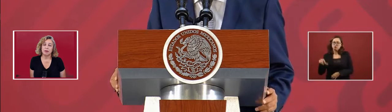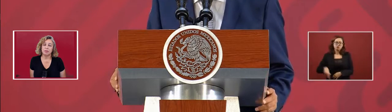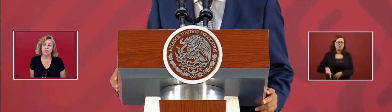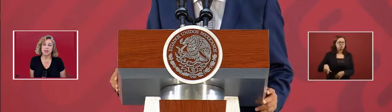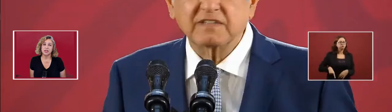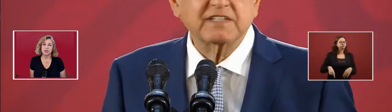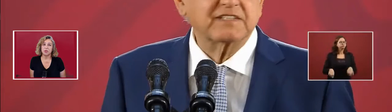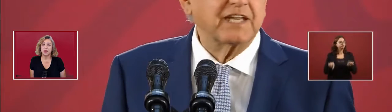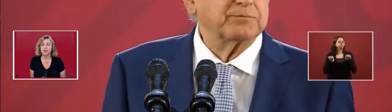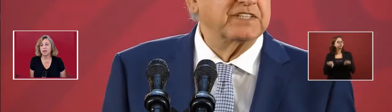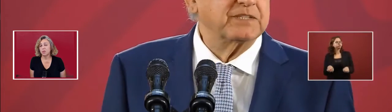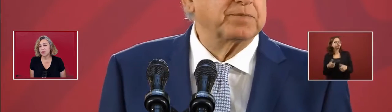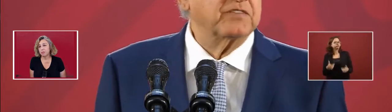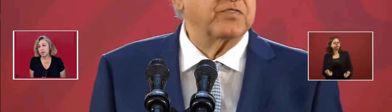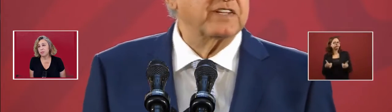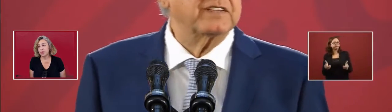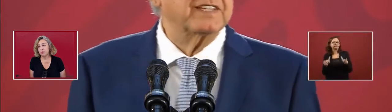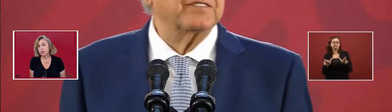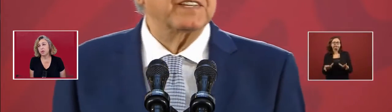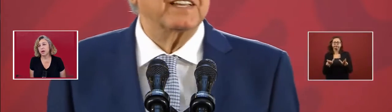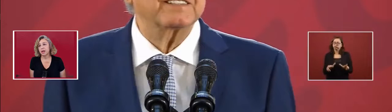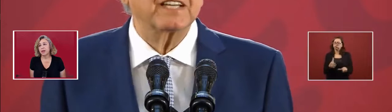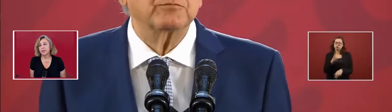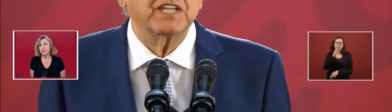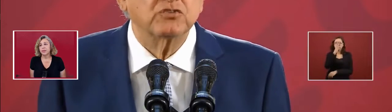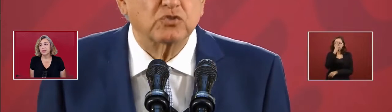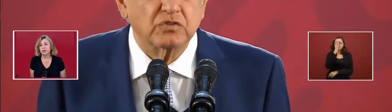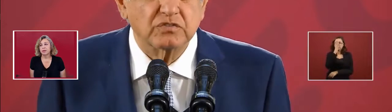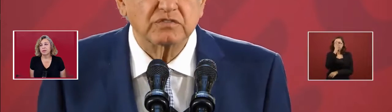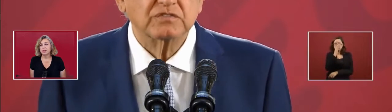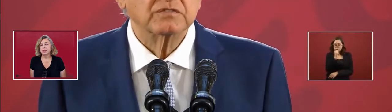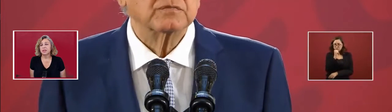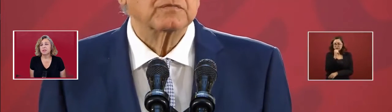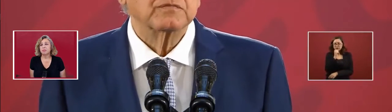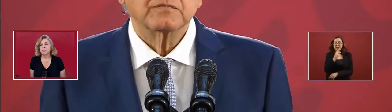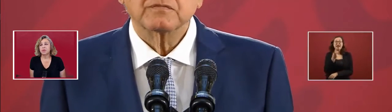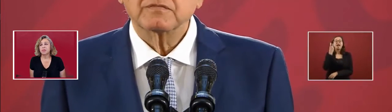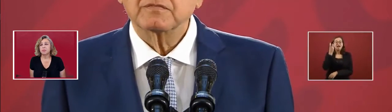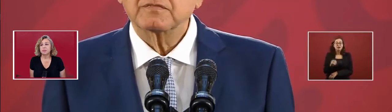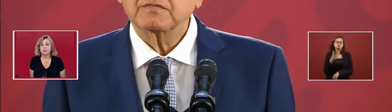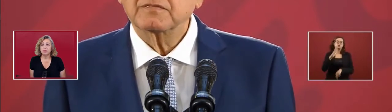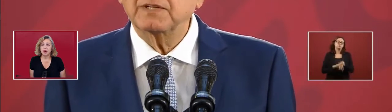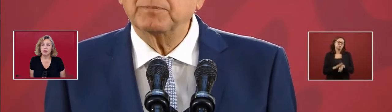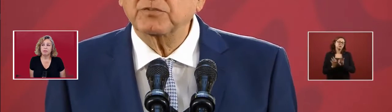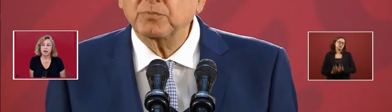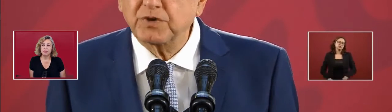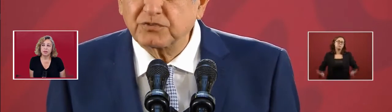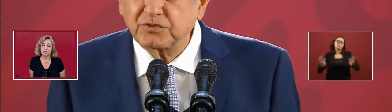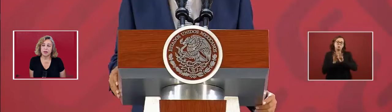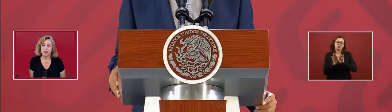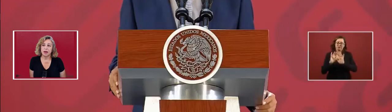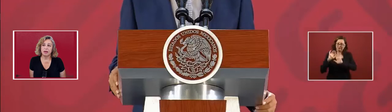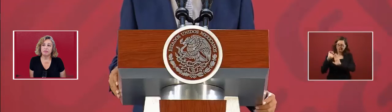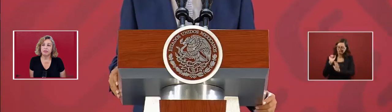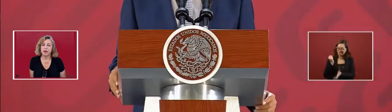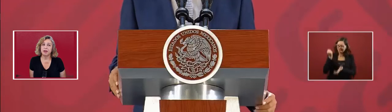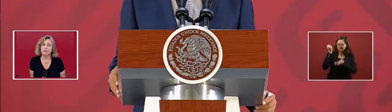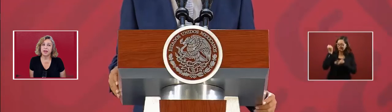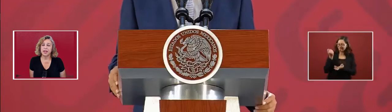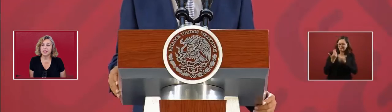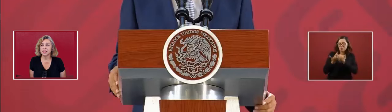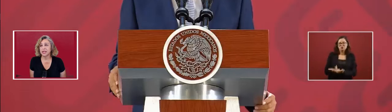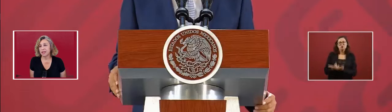rich or wealthy where the people are poor. This is the principal fountain of